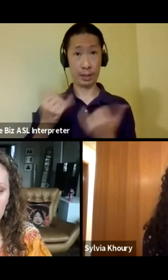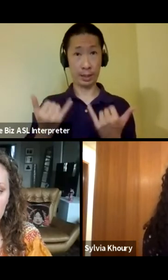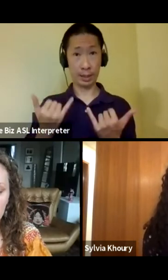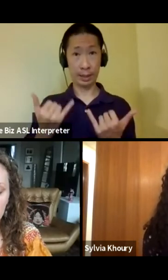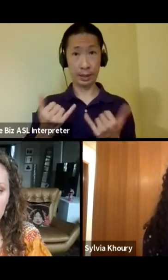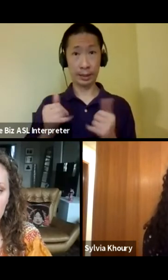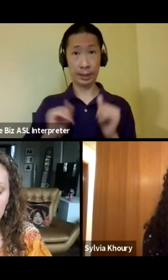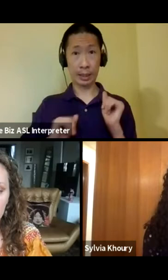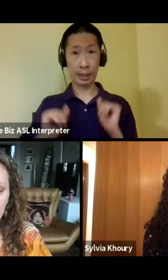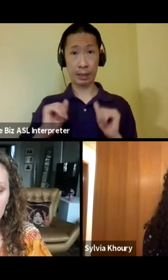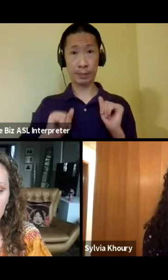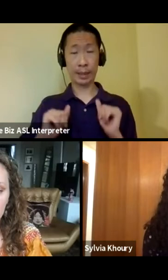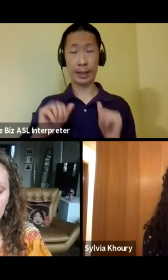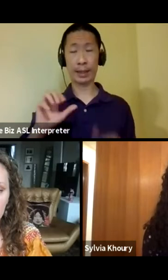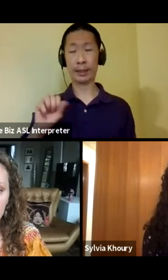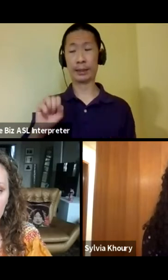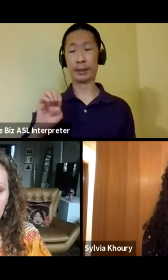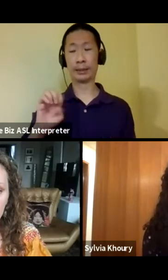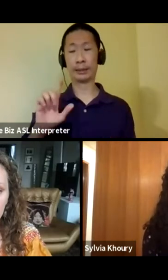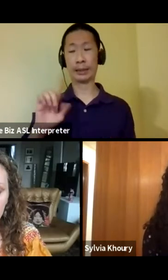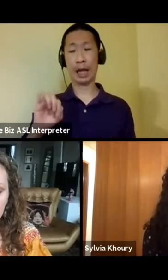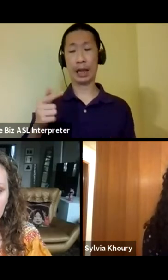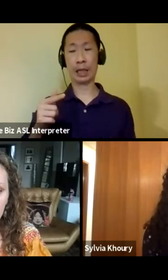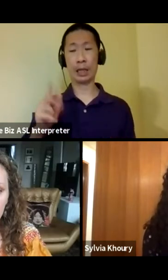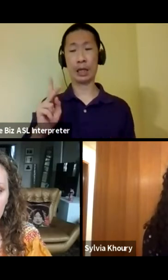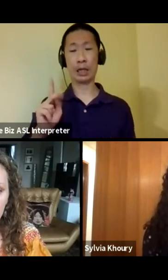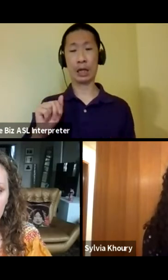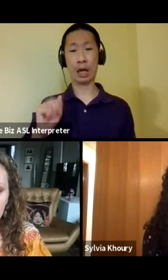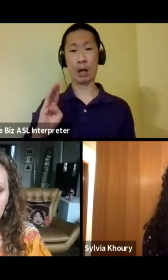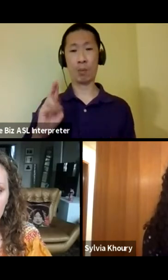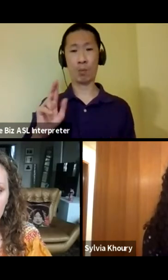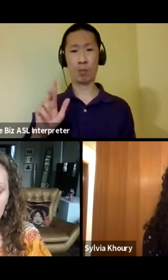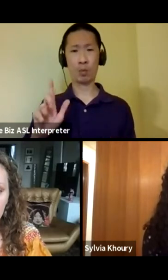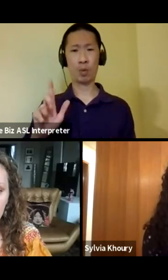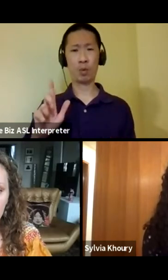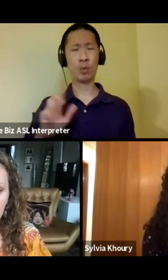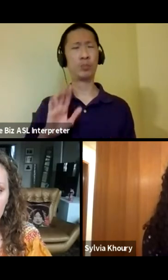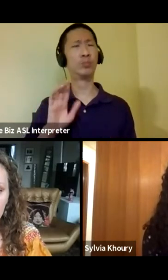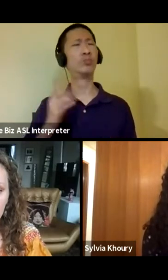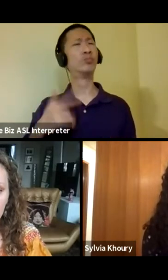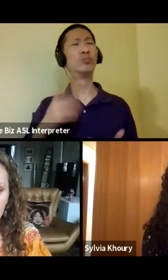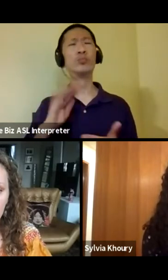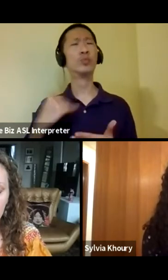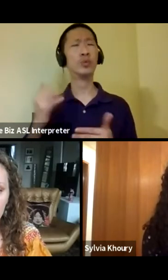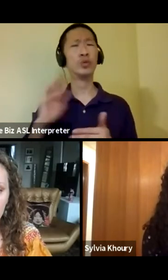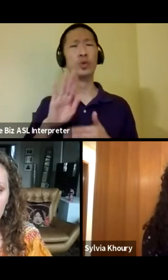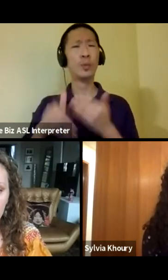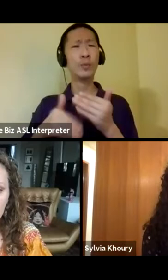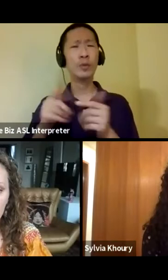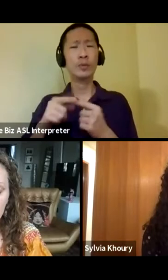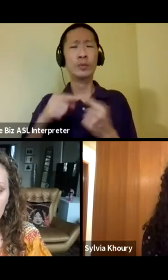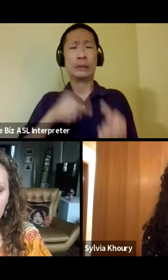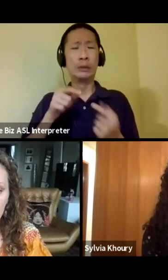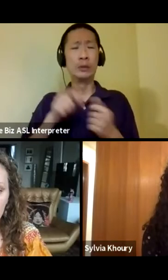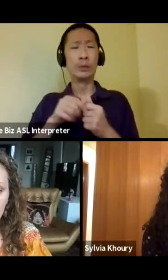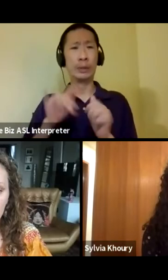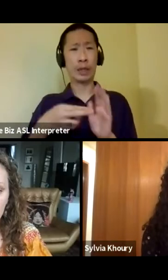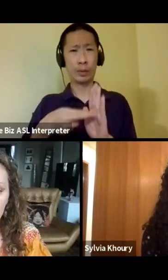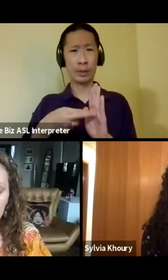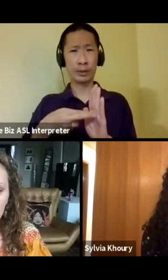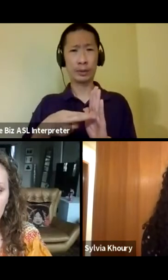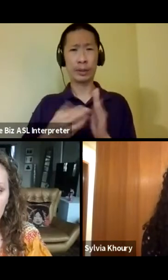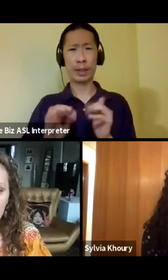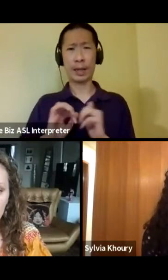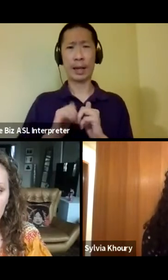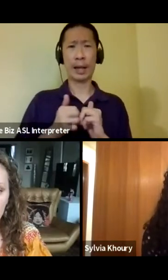place on in Kabul, um, what your process was in, uh, grappling with that representation and perhaps